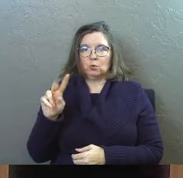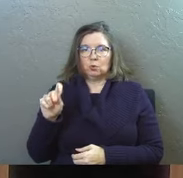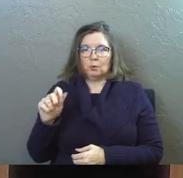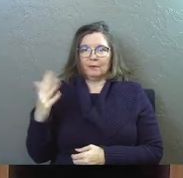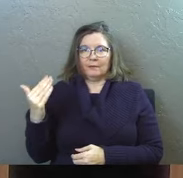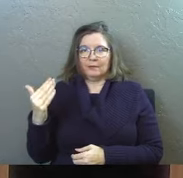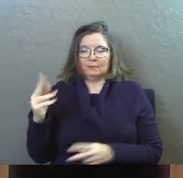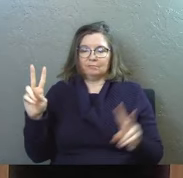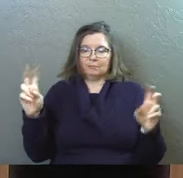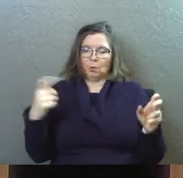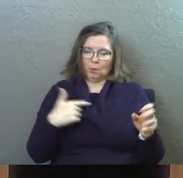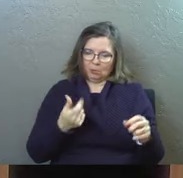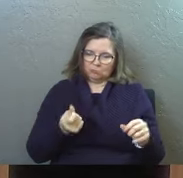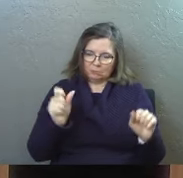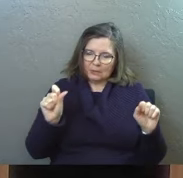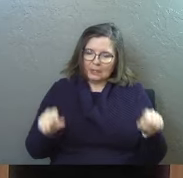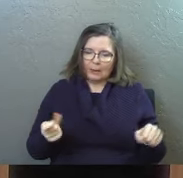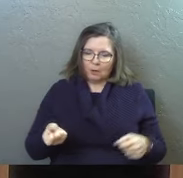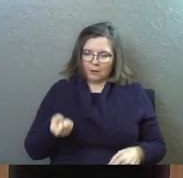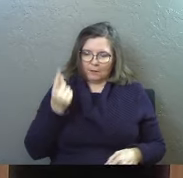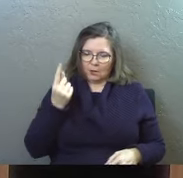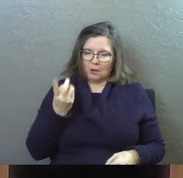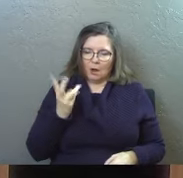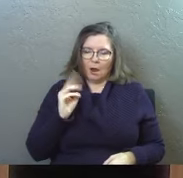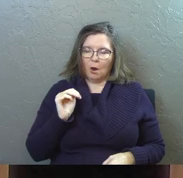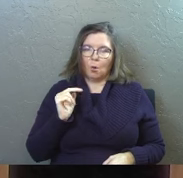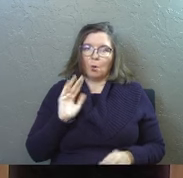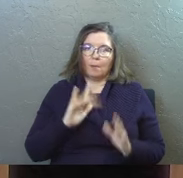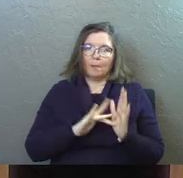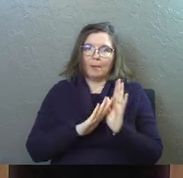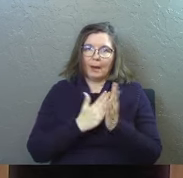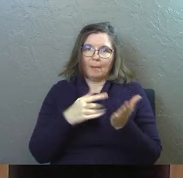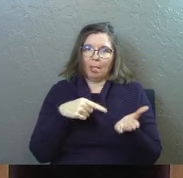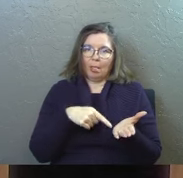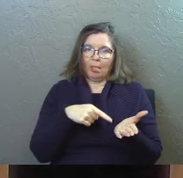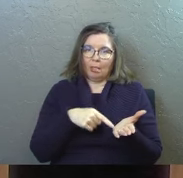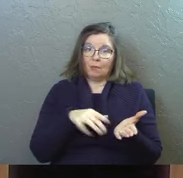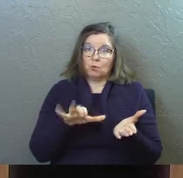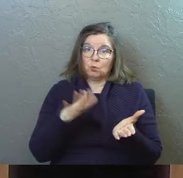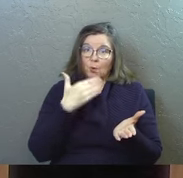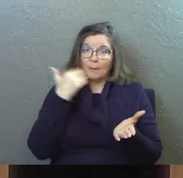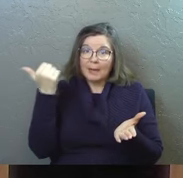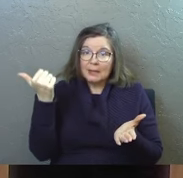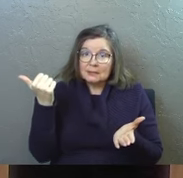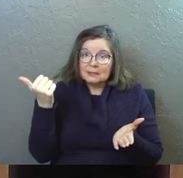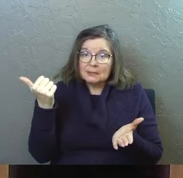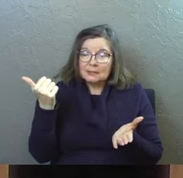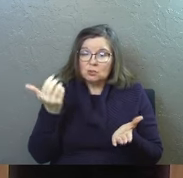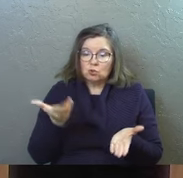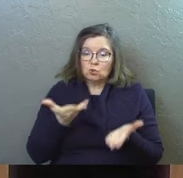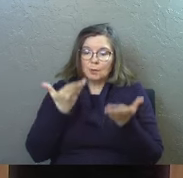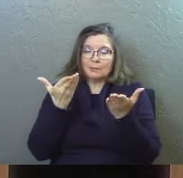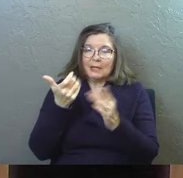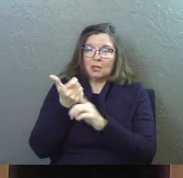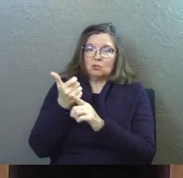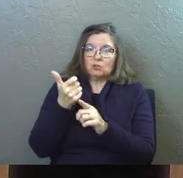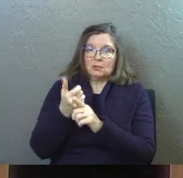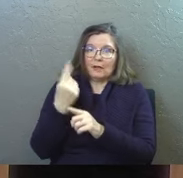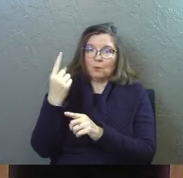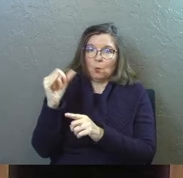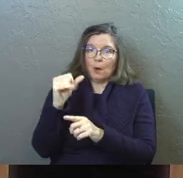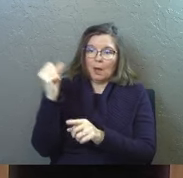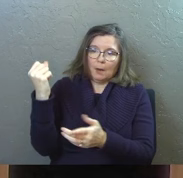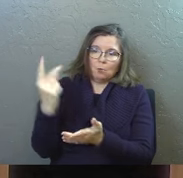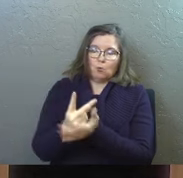we are capable of understanding our Bible do your best this is Paul talking to present yourself to God as one